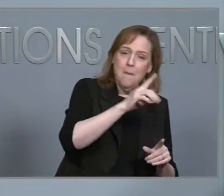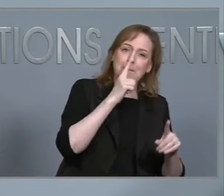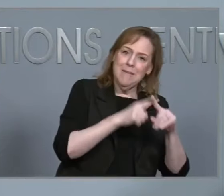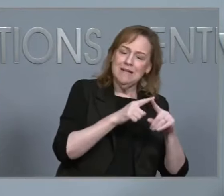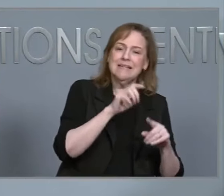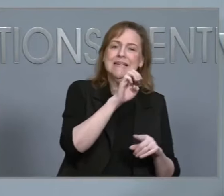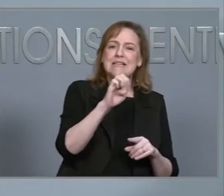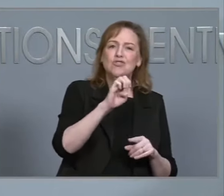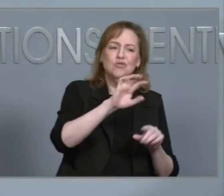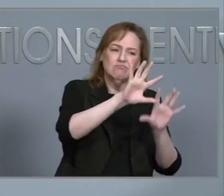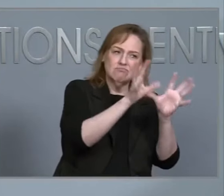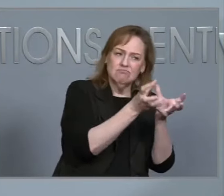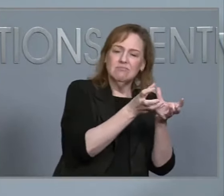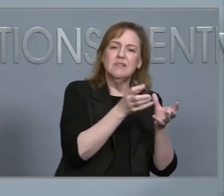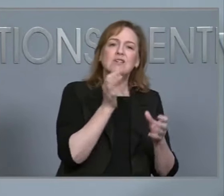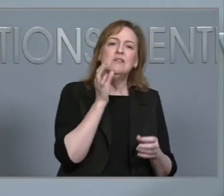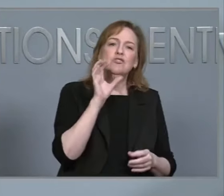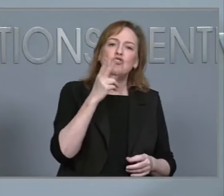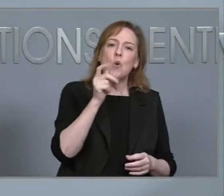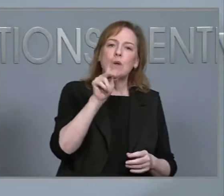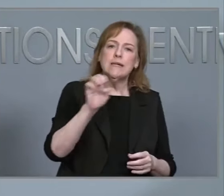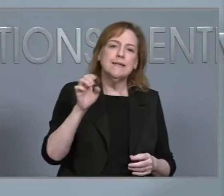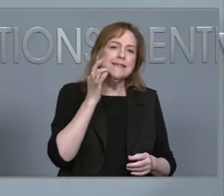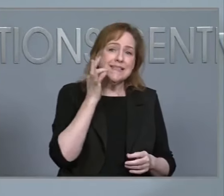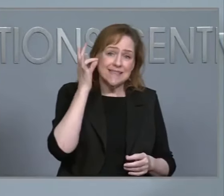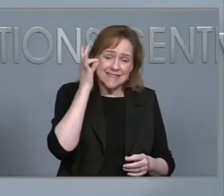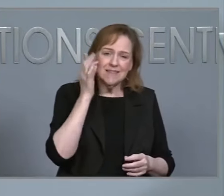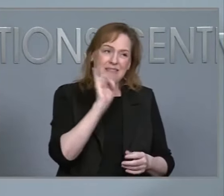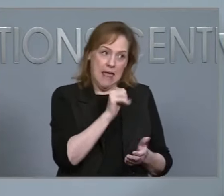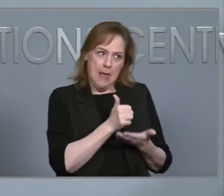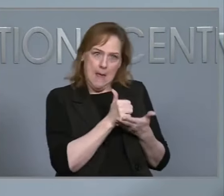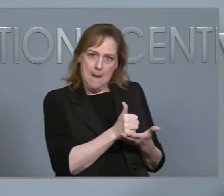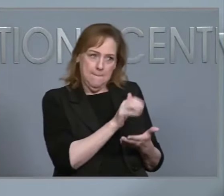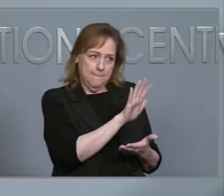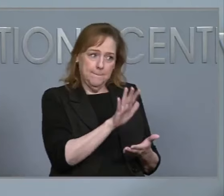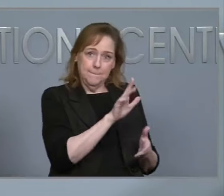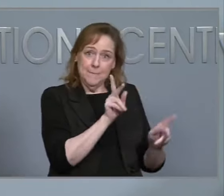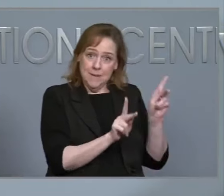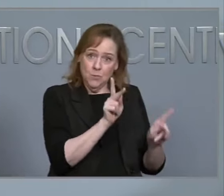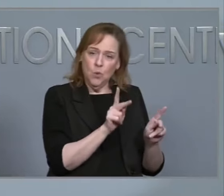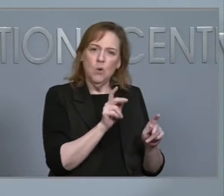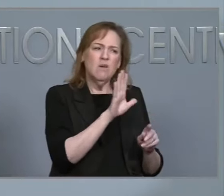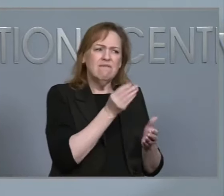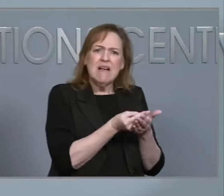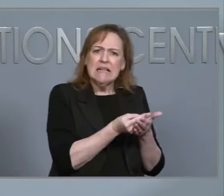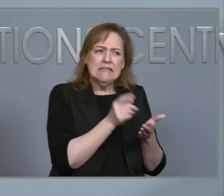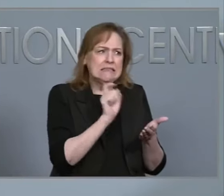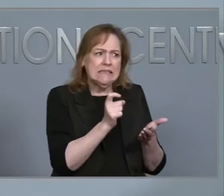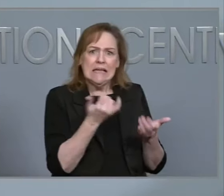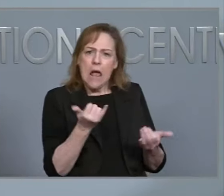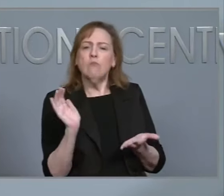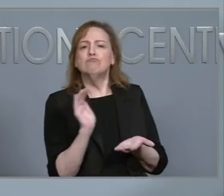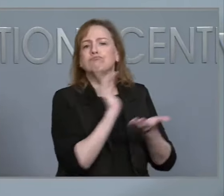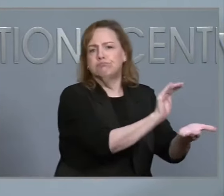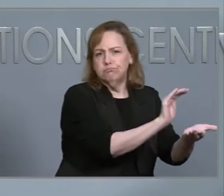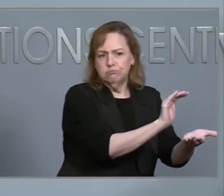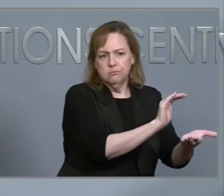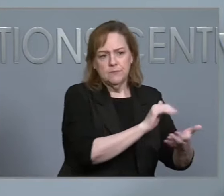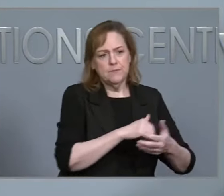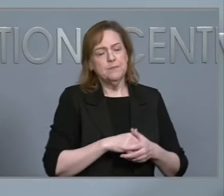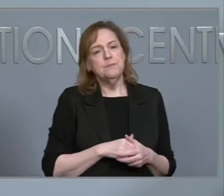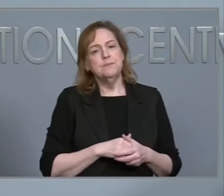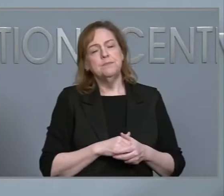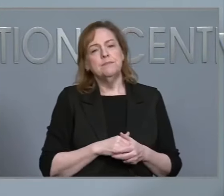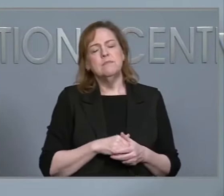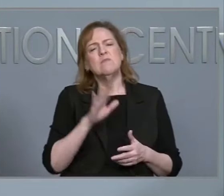individual assistance, which can assist impacted residents with funding for their immediate needs. Please continue to follow the North